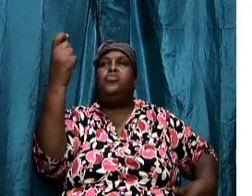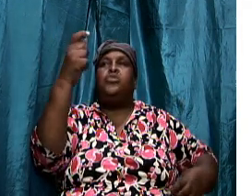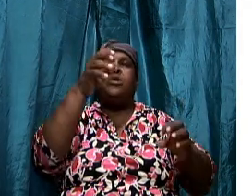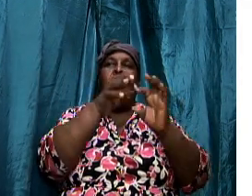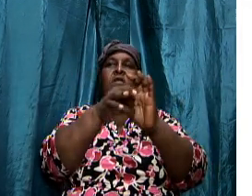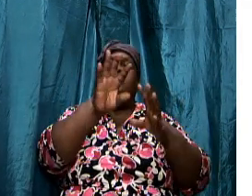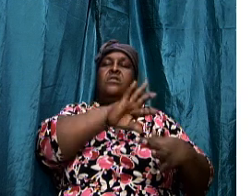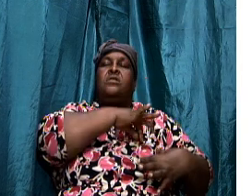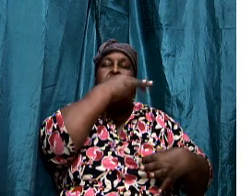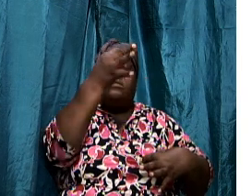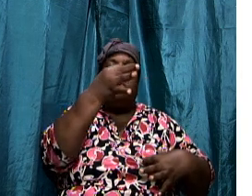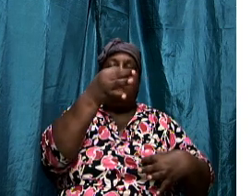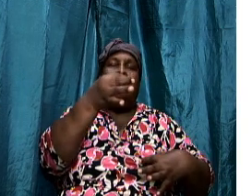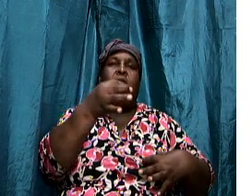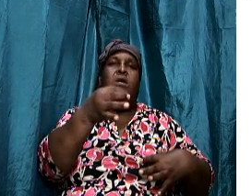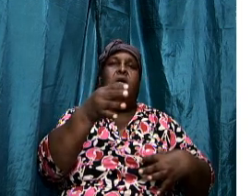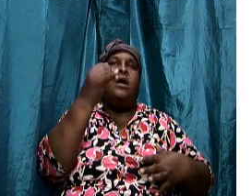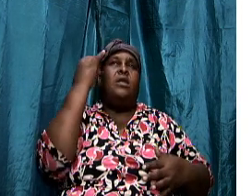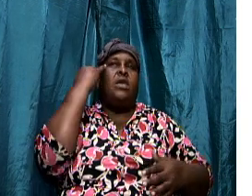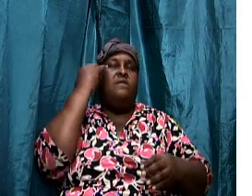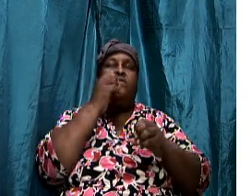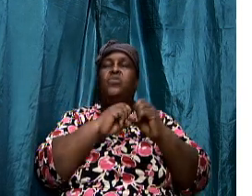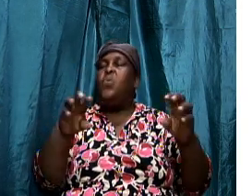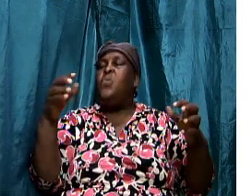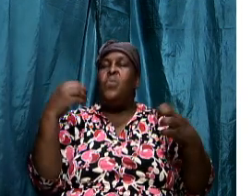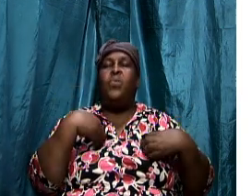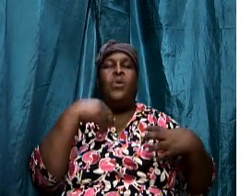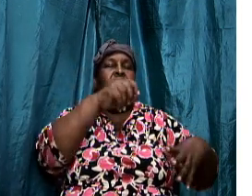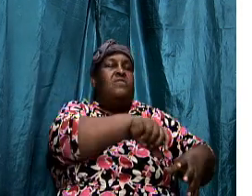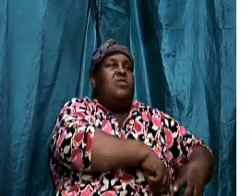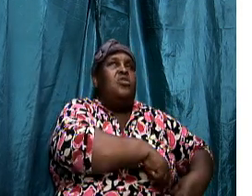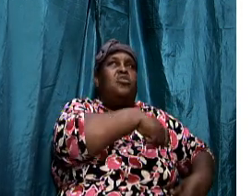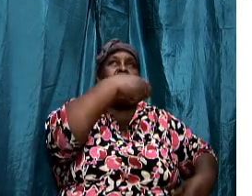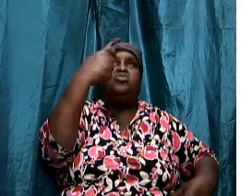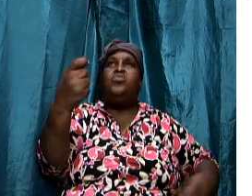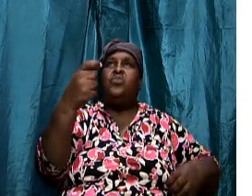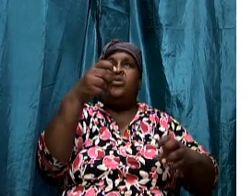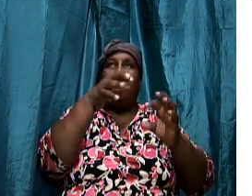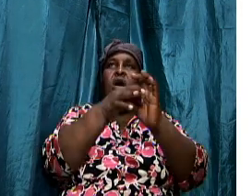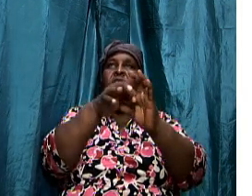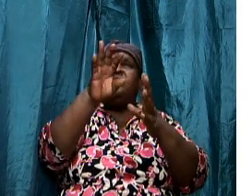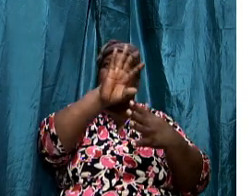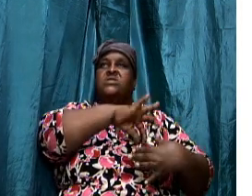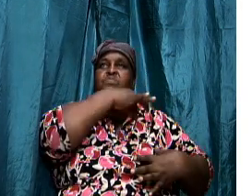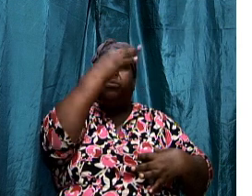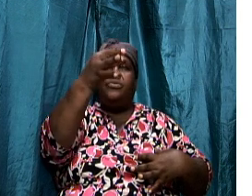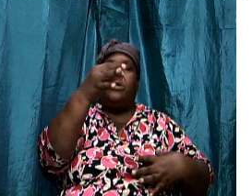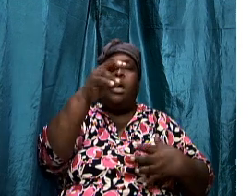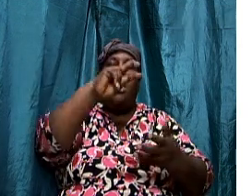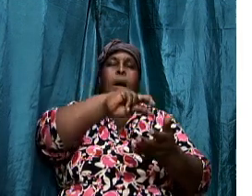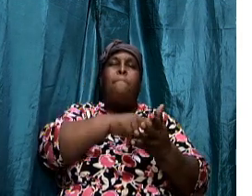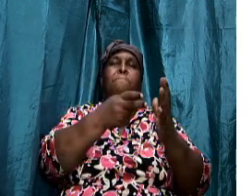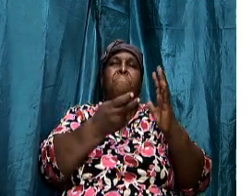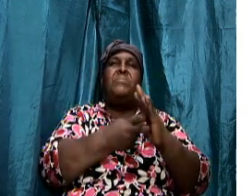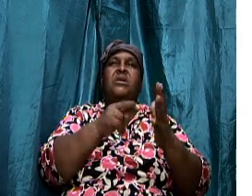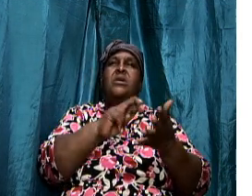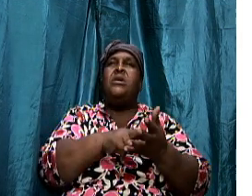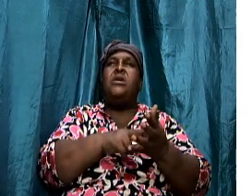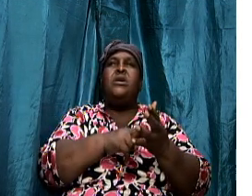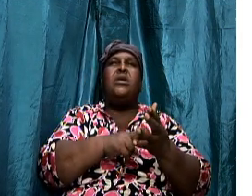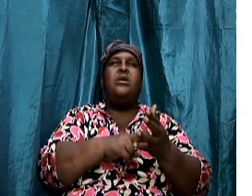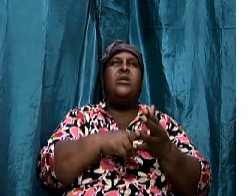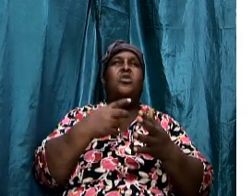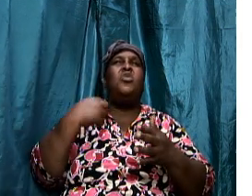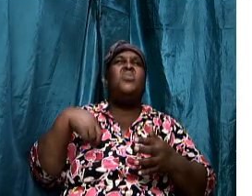we don't have the sword of the Spirit, it means we are lacking the most aggressive